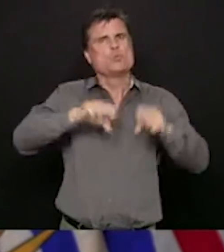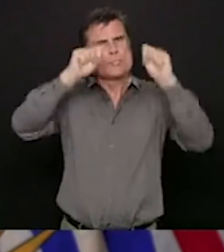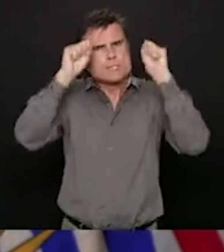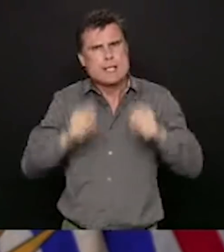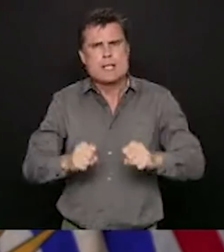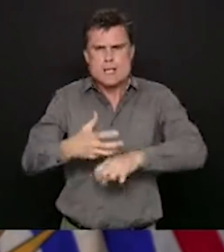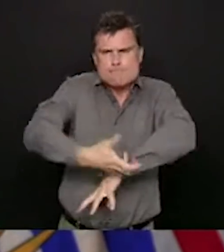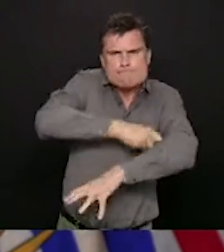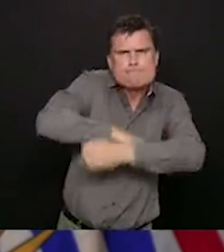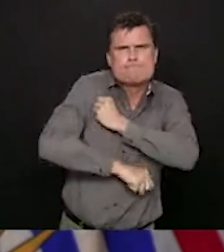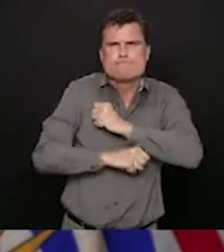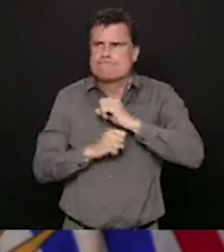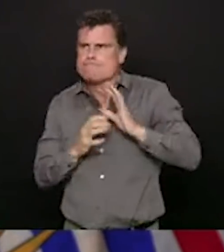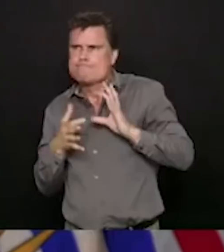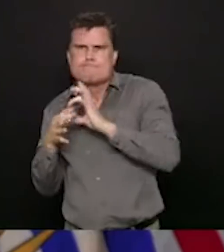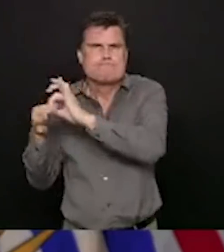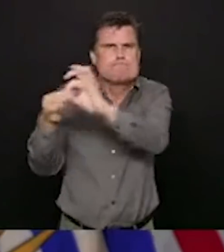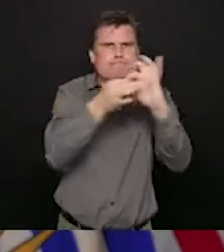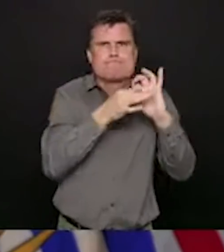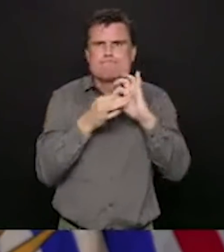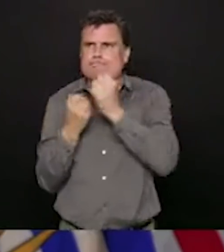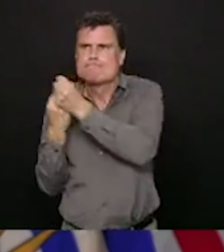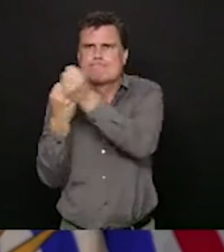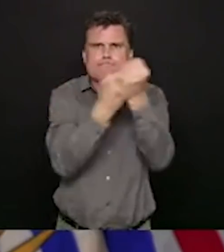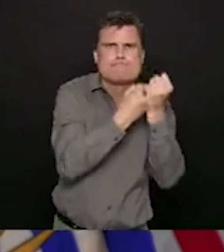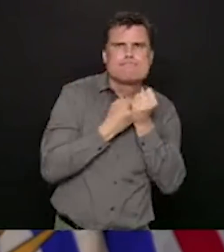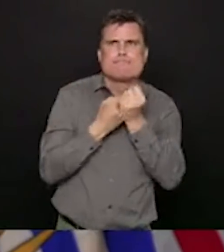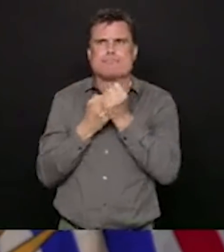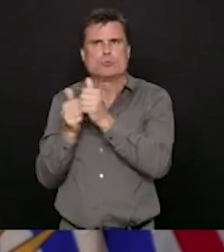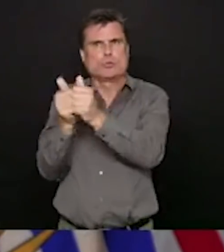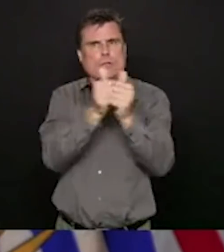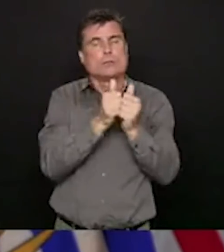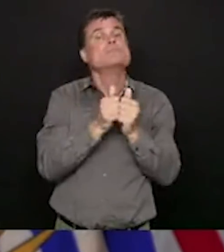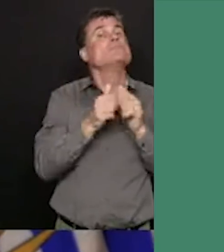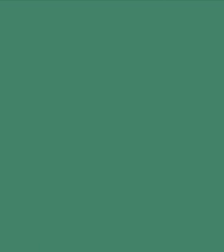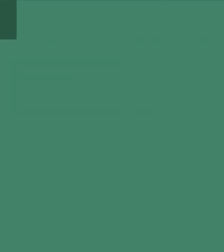mantra of being kind and being calm and staying safe.